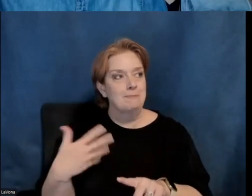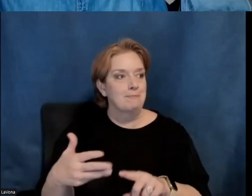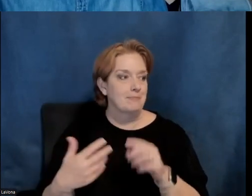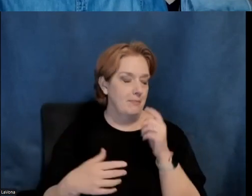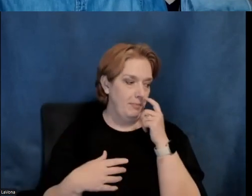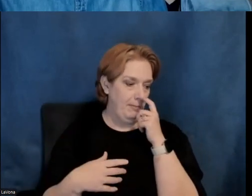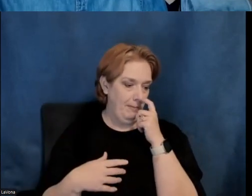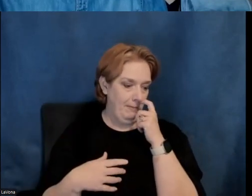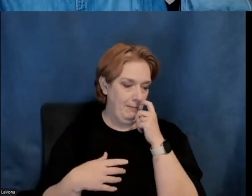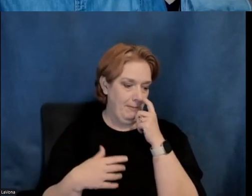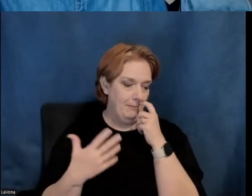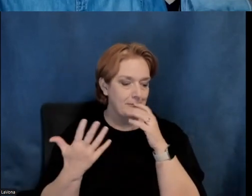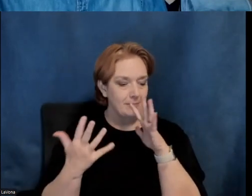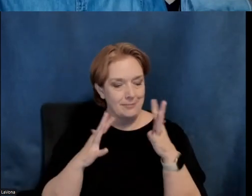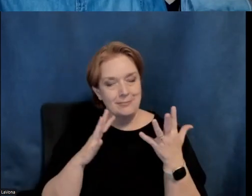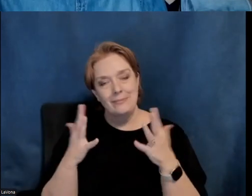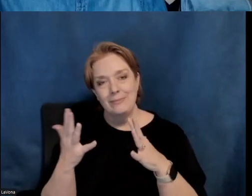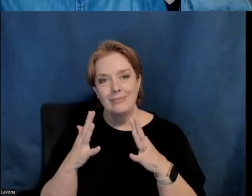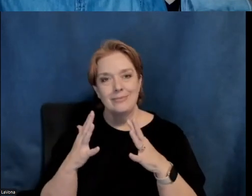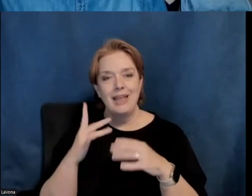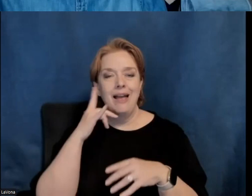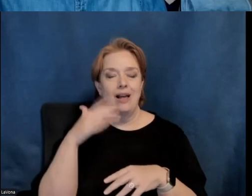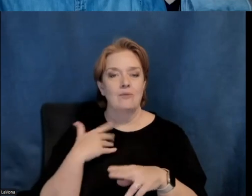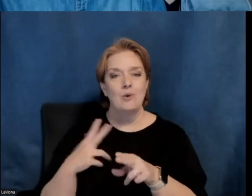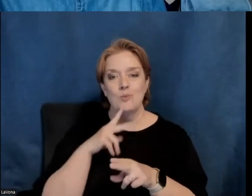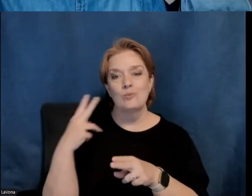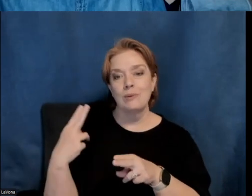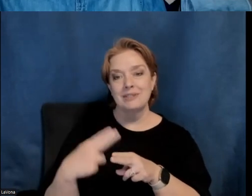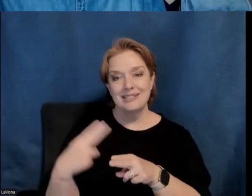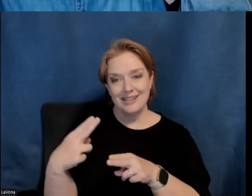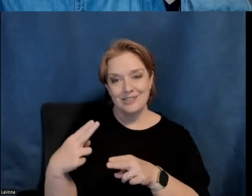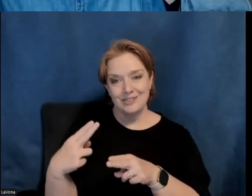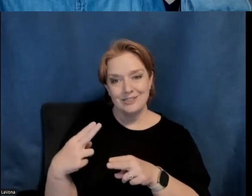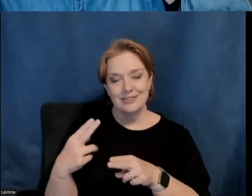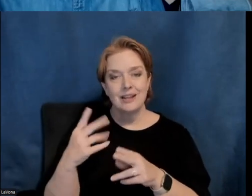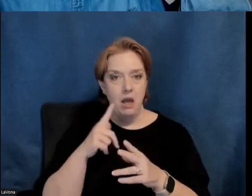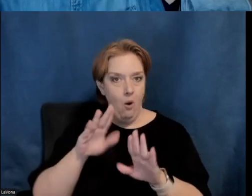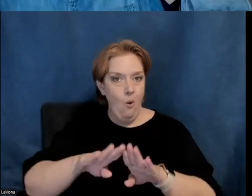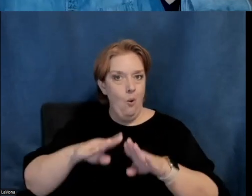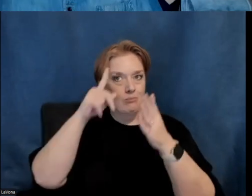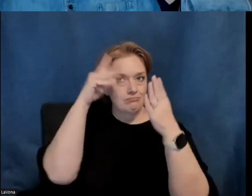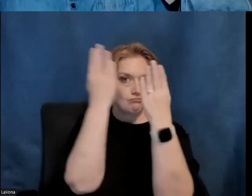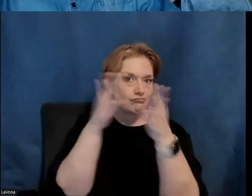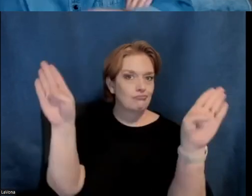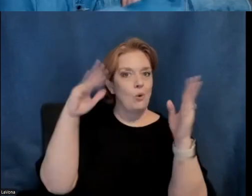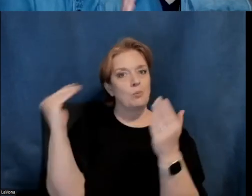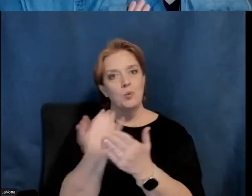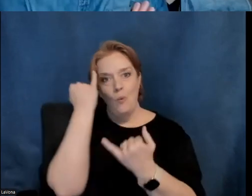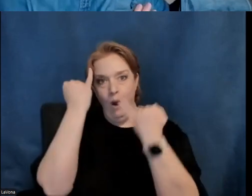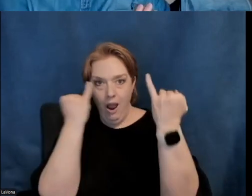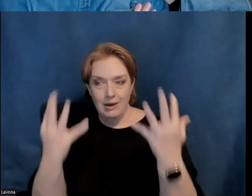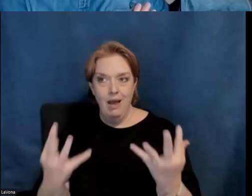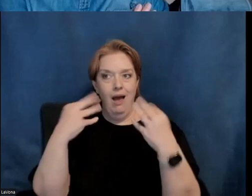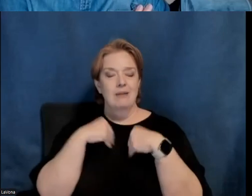uh, in its, you know, sort of reputation of being available to new ideas and being open to new ideas. It's, it's a